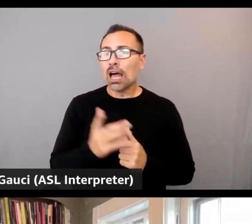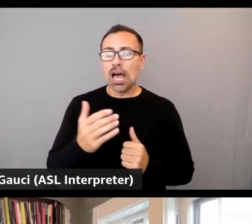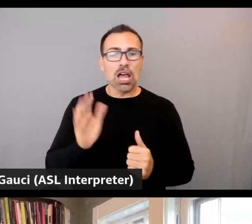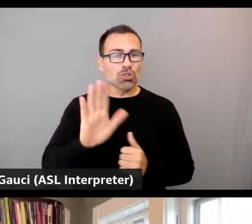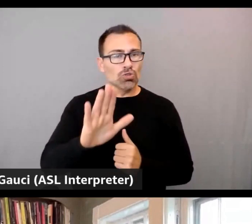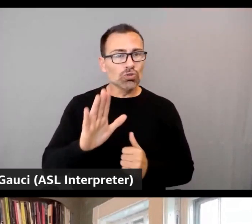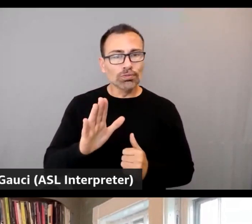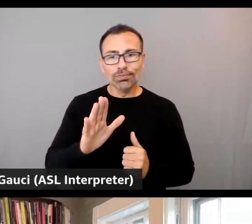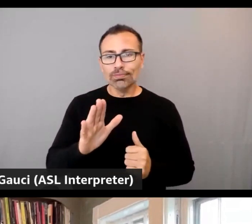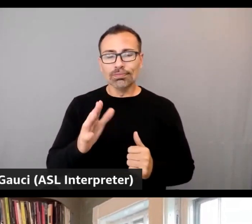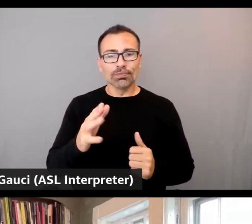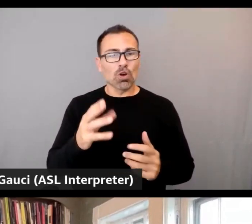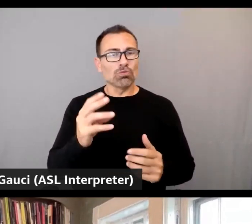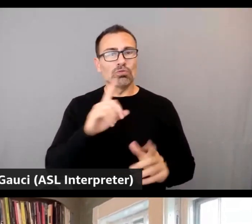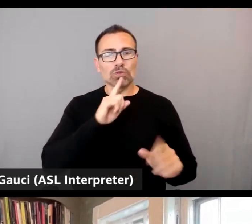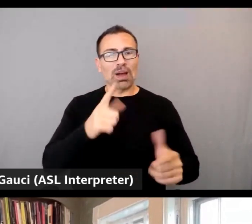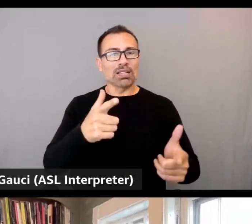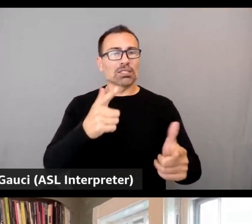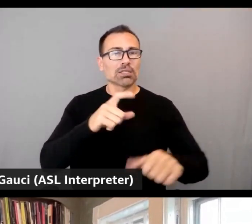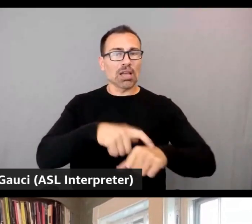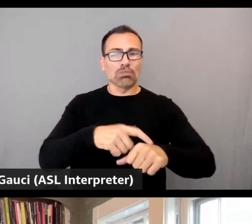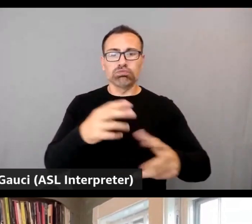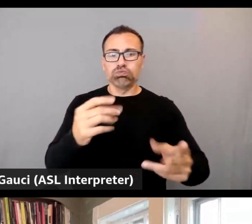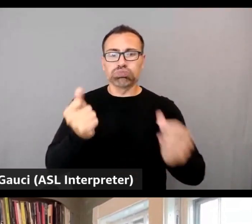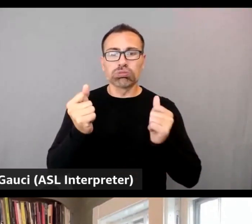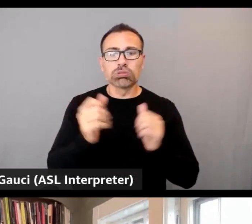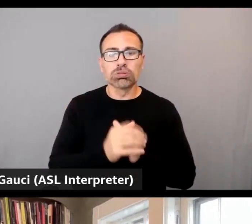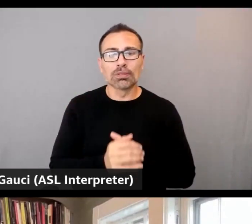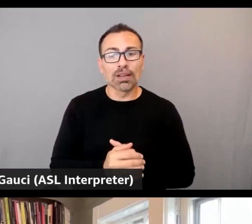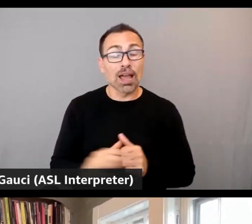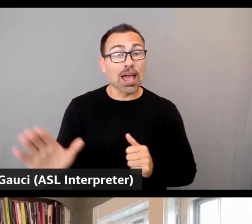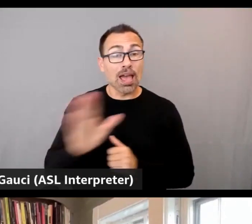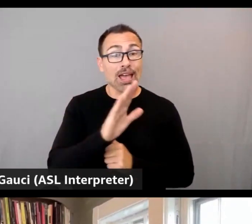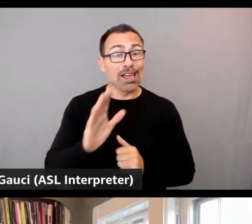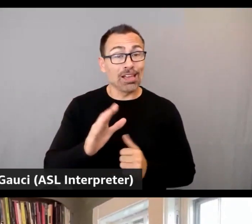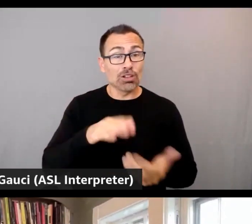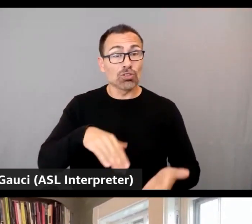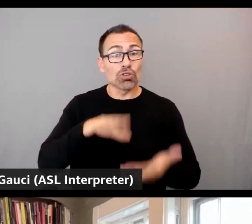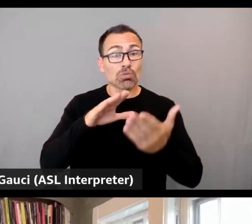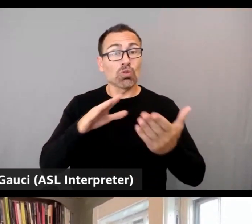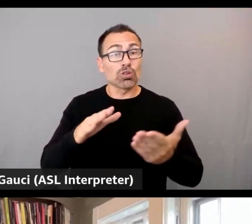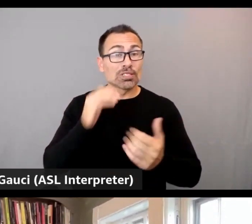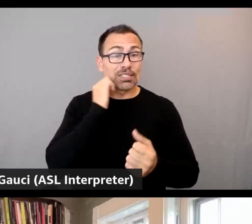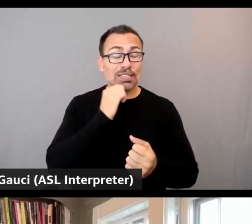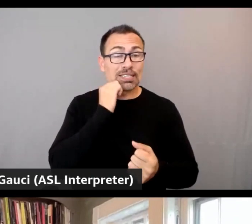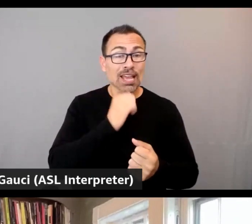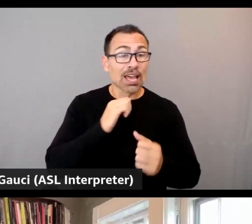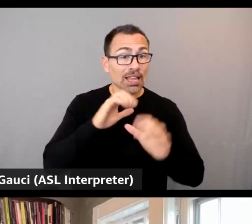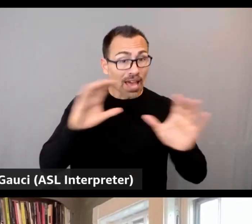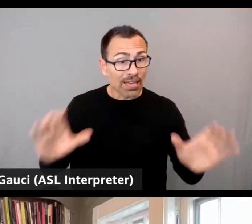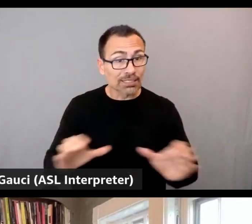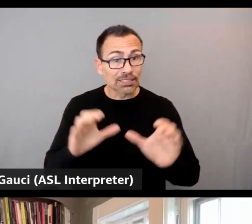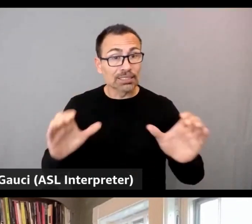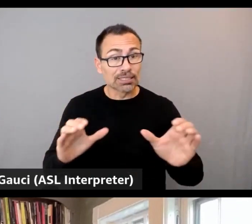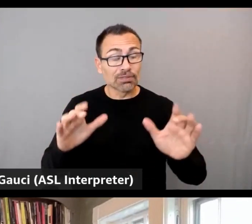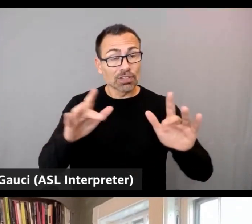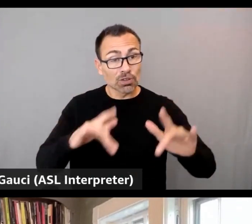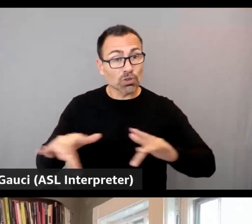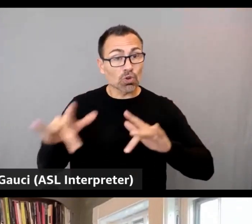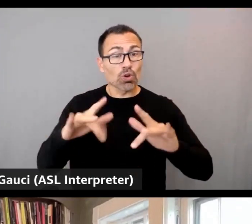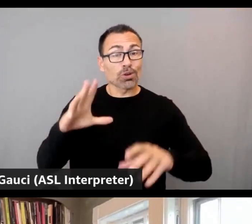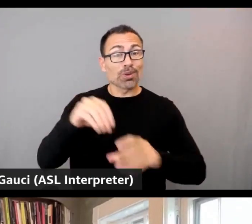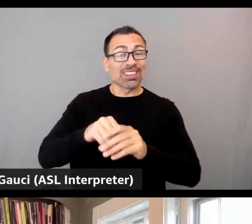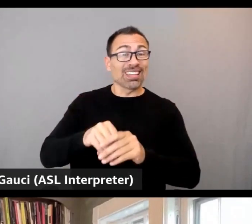to, for example, create a unique customized approach to your daily activity reporting in a financial firm. And so you're suddenly